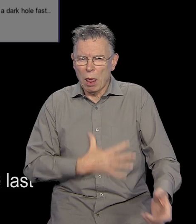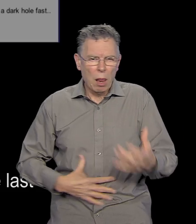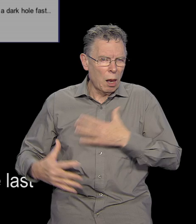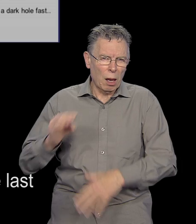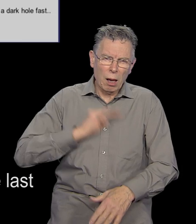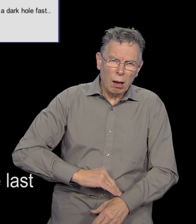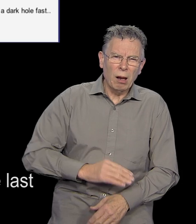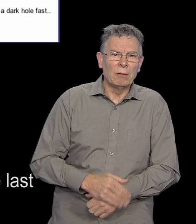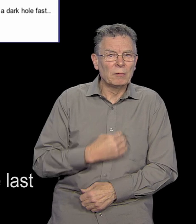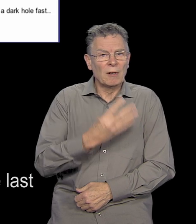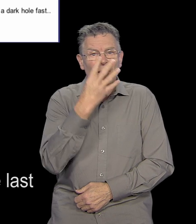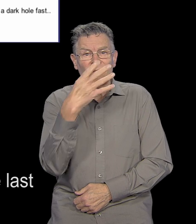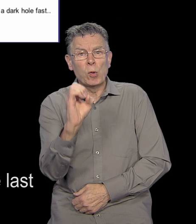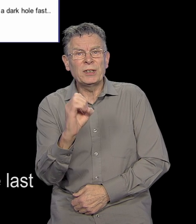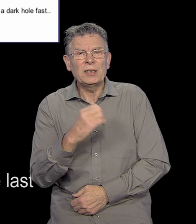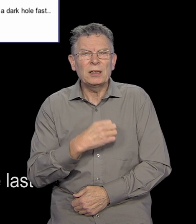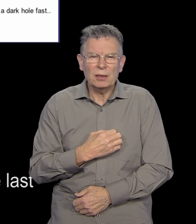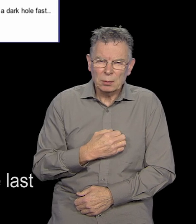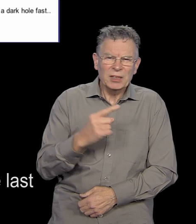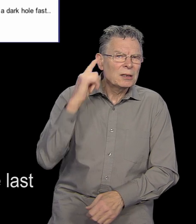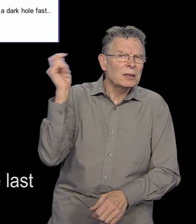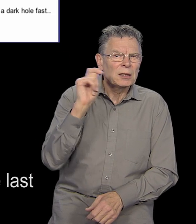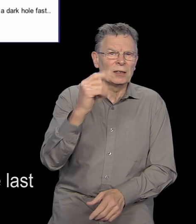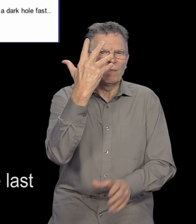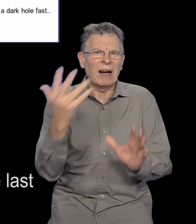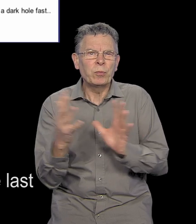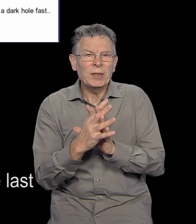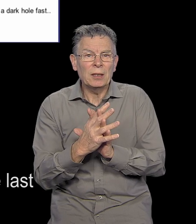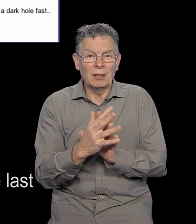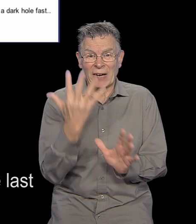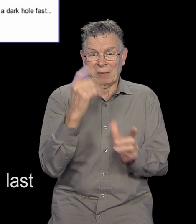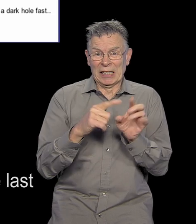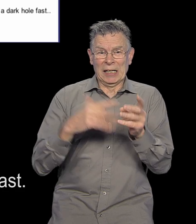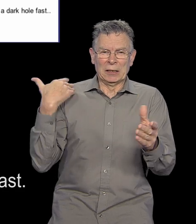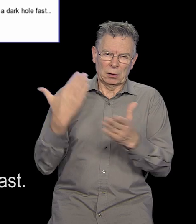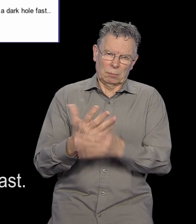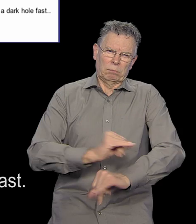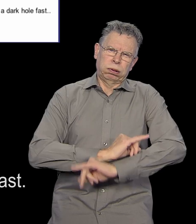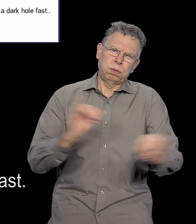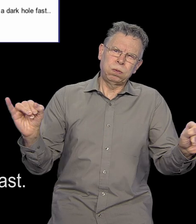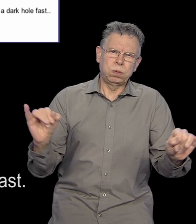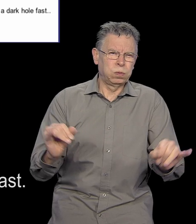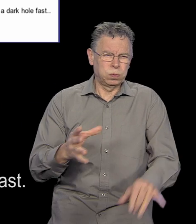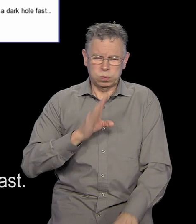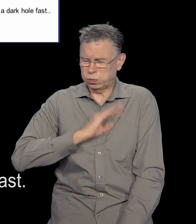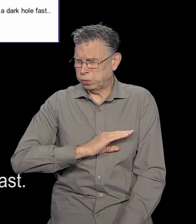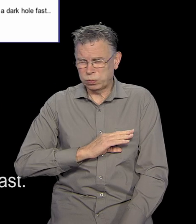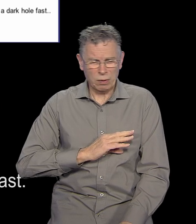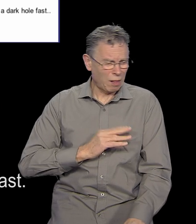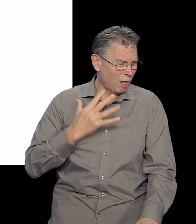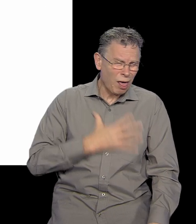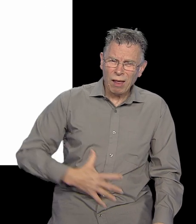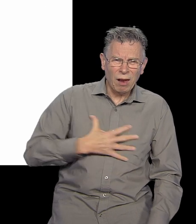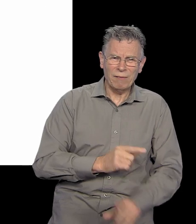40, had tea five weeks, and the last five days have been hell. I'm slipping into a dark hole fast.